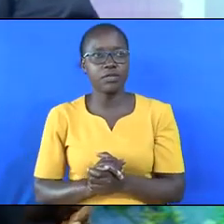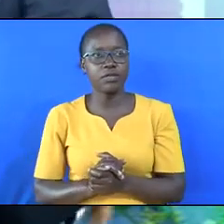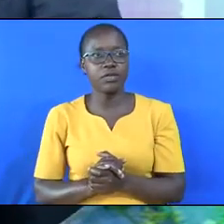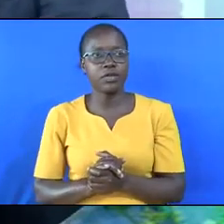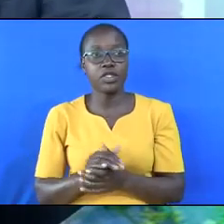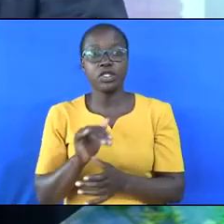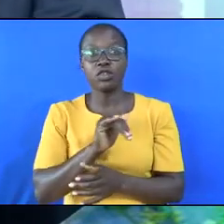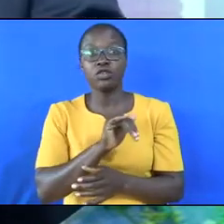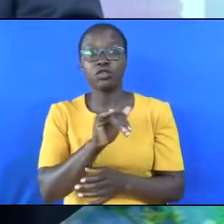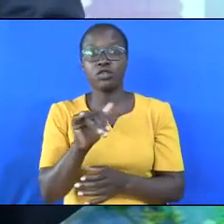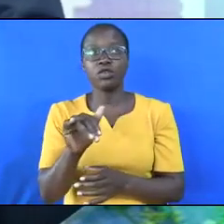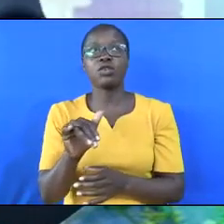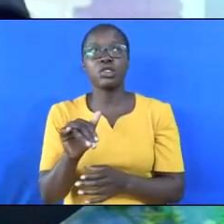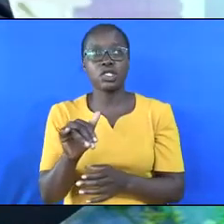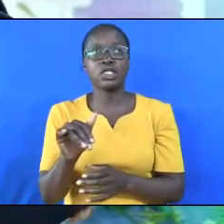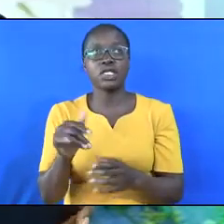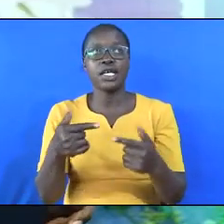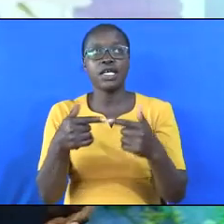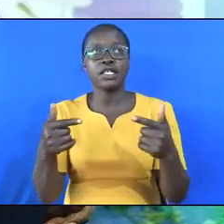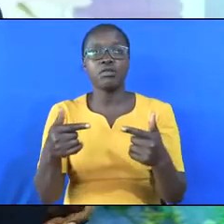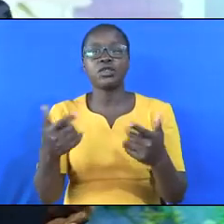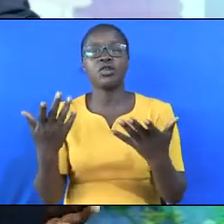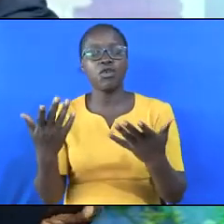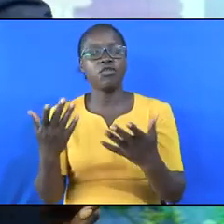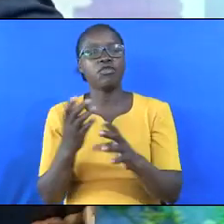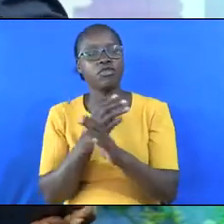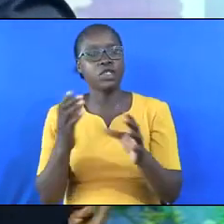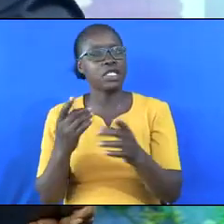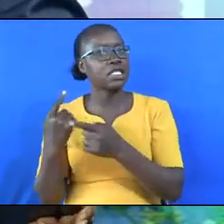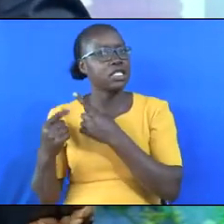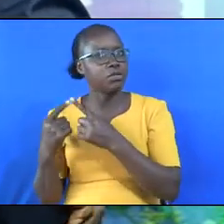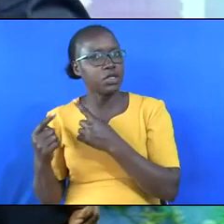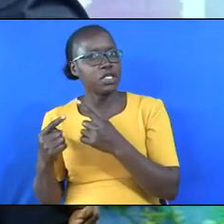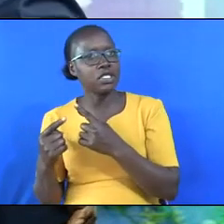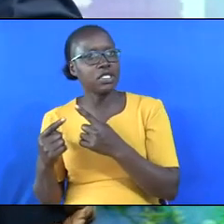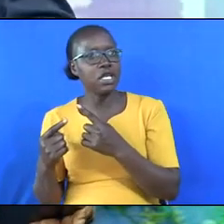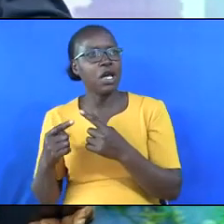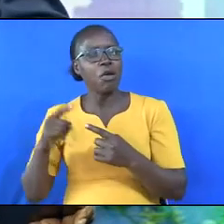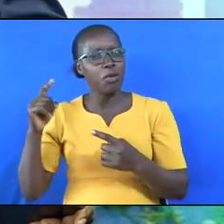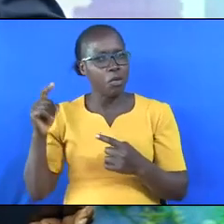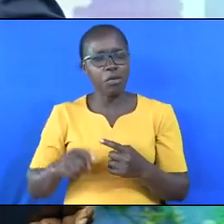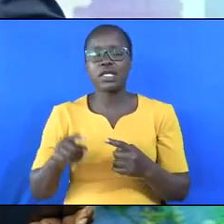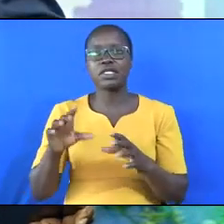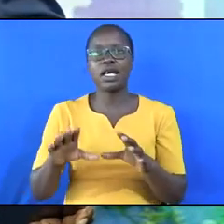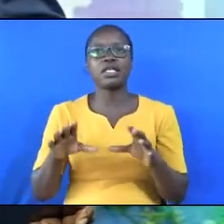Those enemies of Christ would experience devastating judgment.